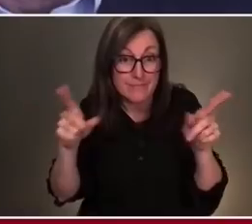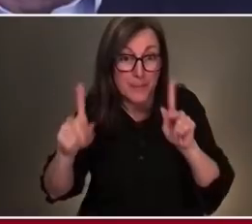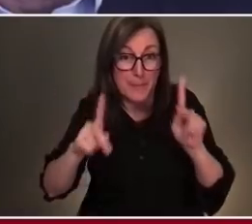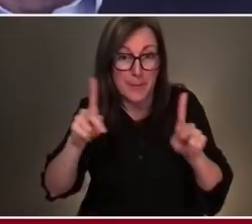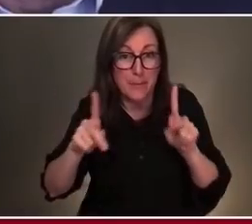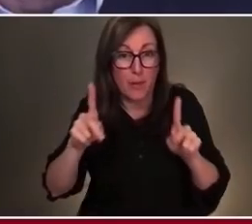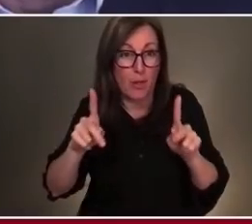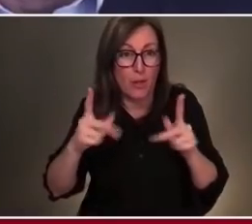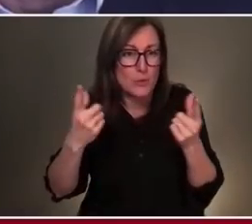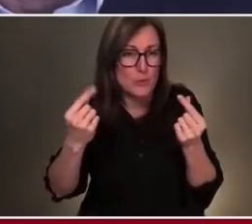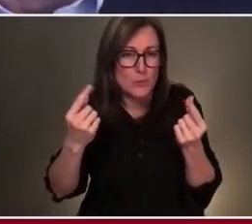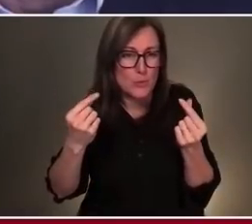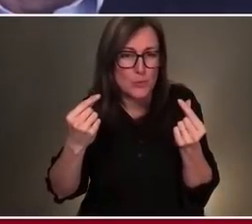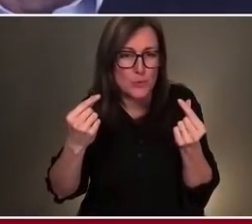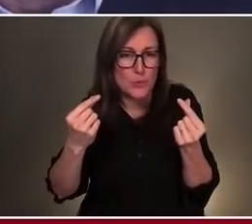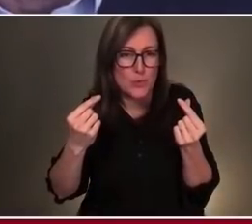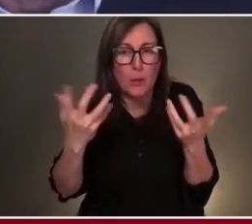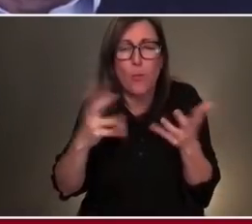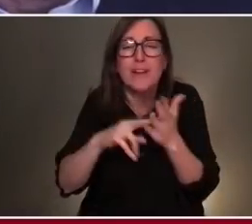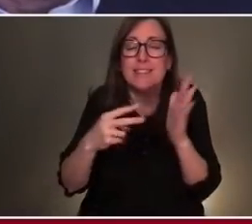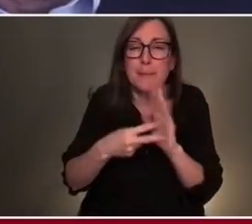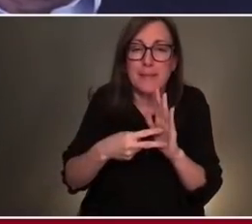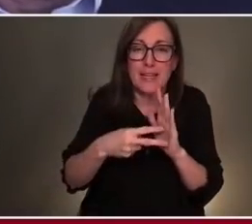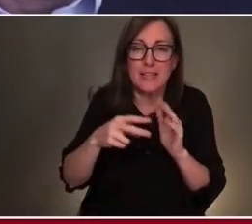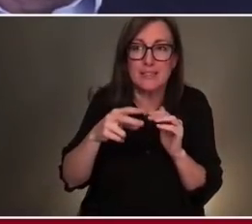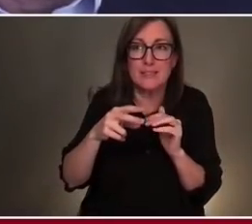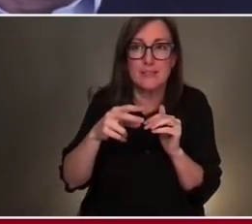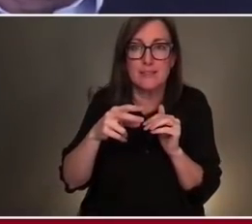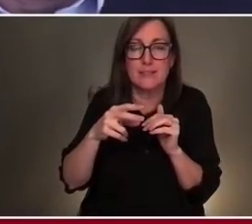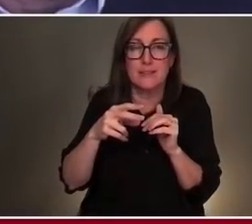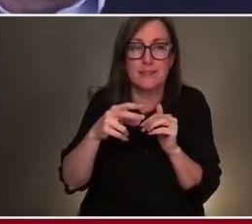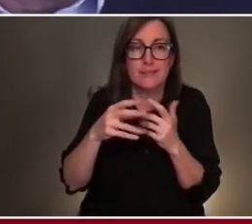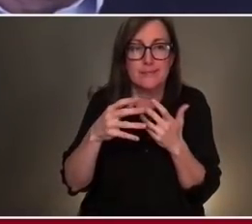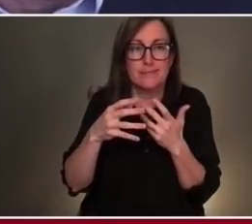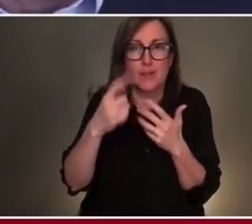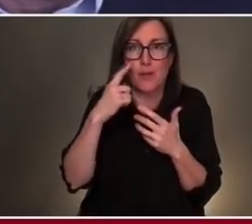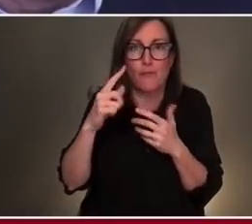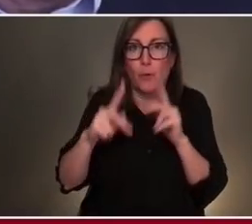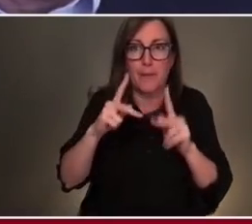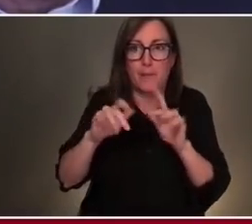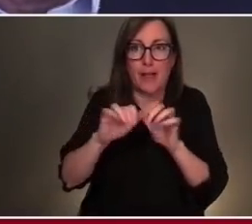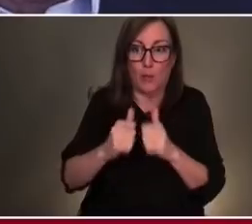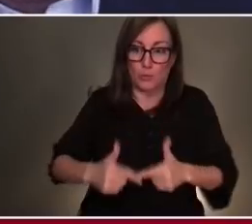what does that mean for how people are able to live their lives, even in the context of this pandemic?